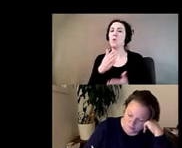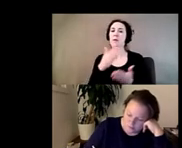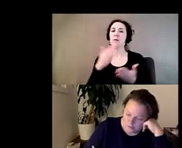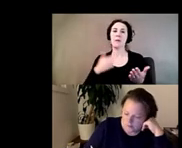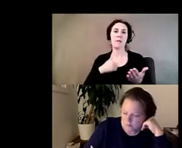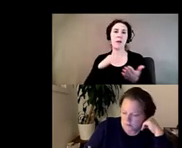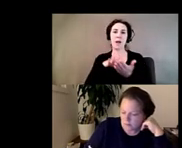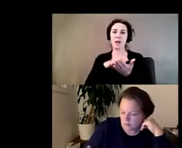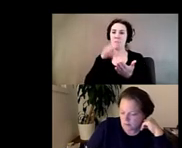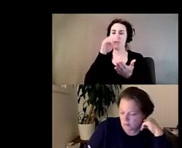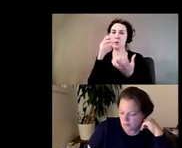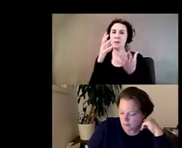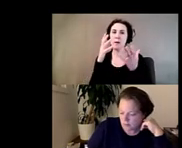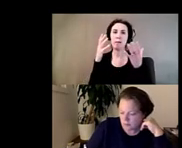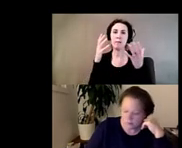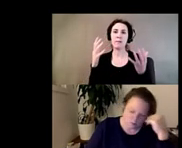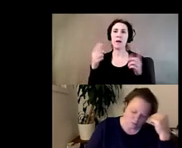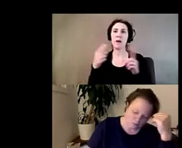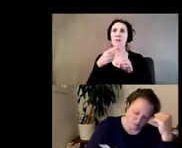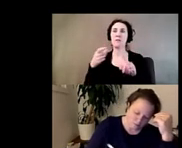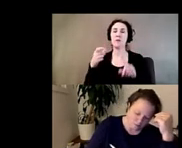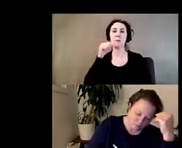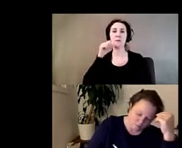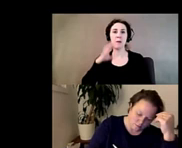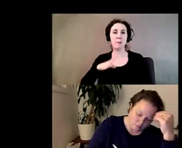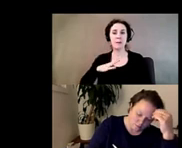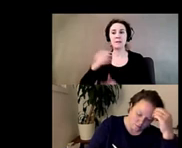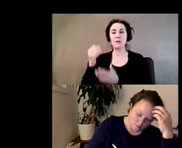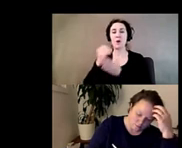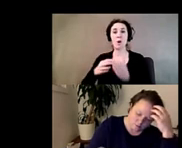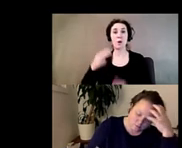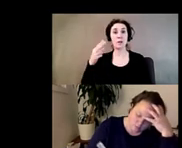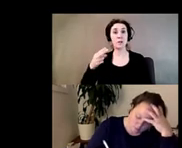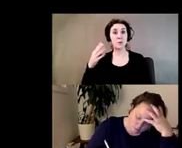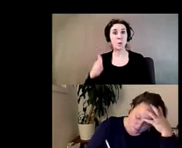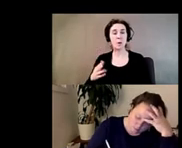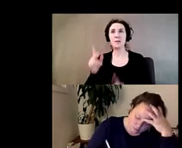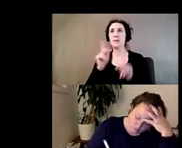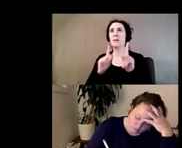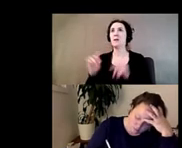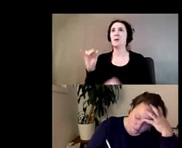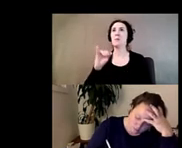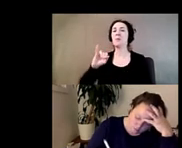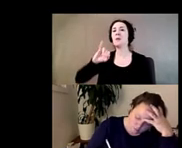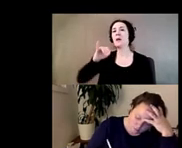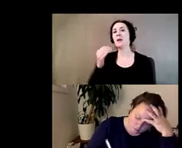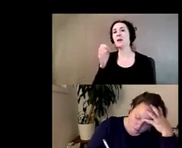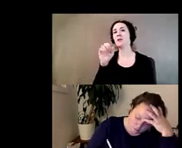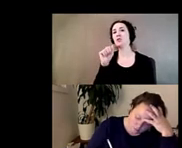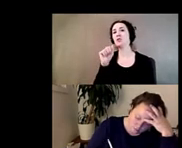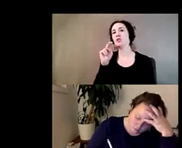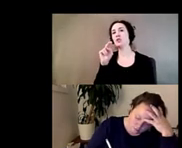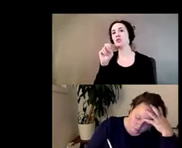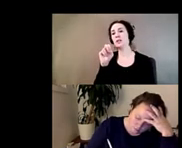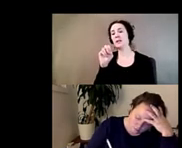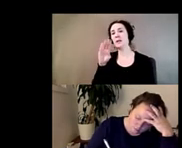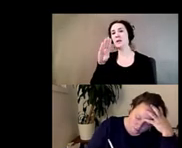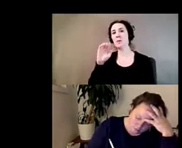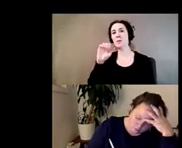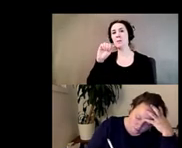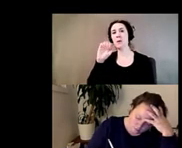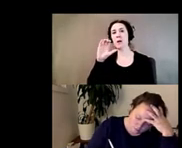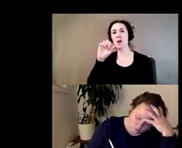um feminist art historians um people like jean vaccaro and julia brian wilson um